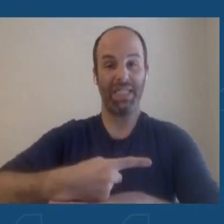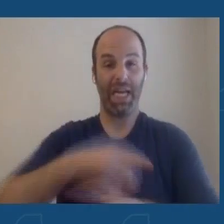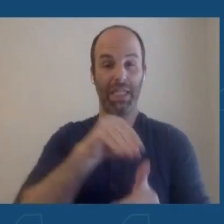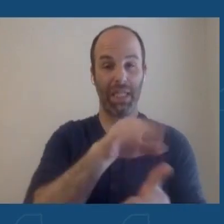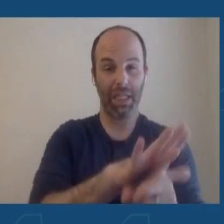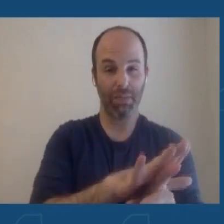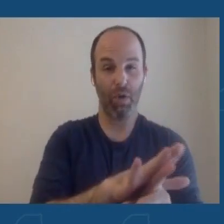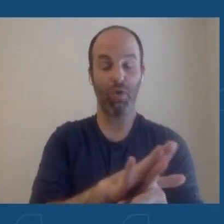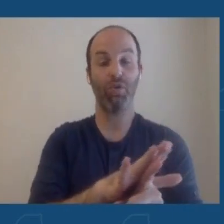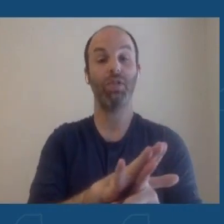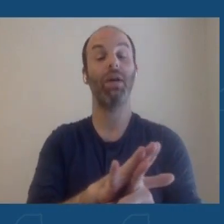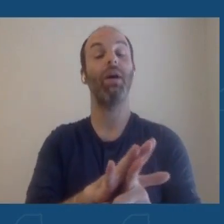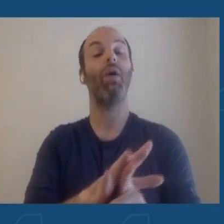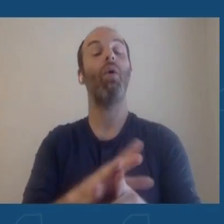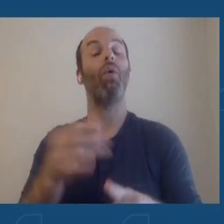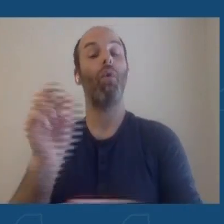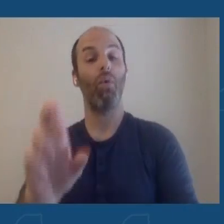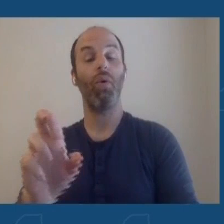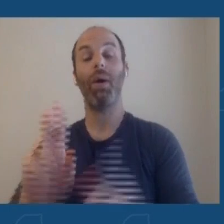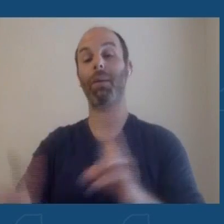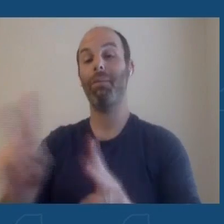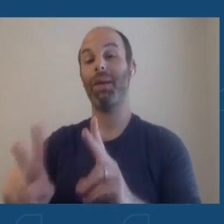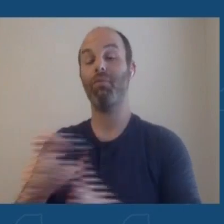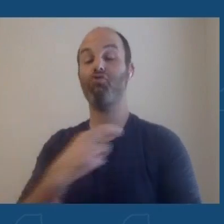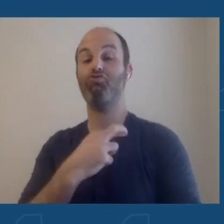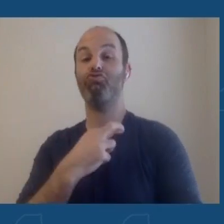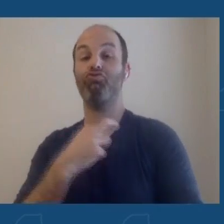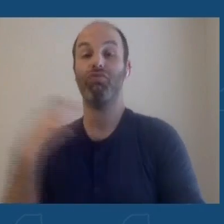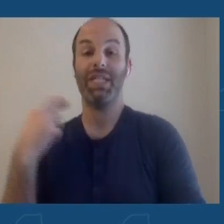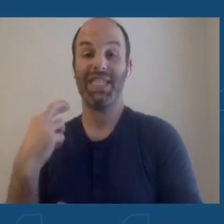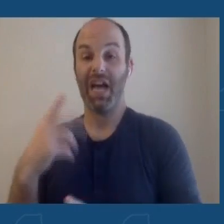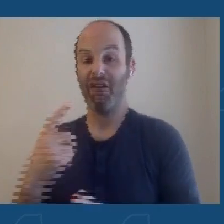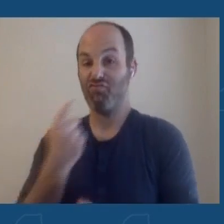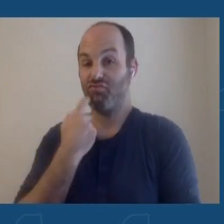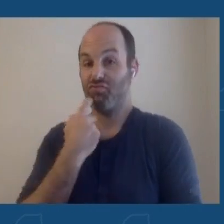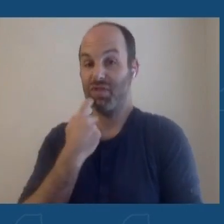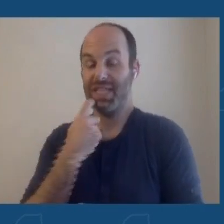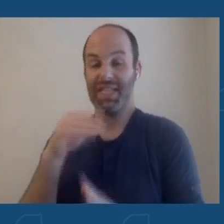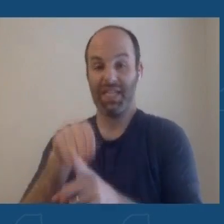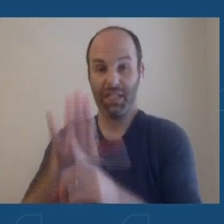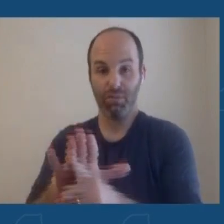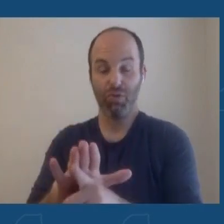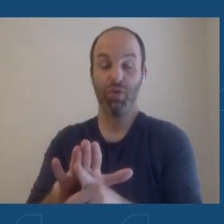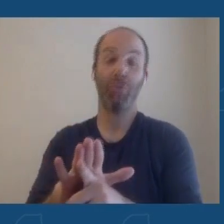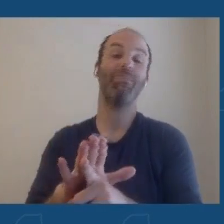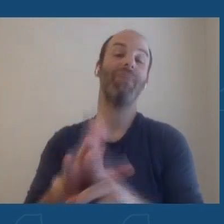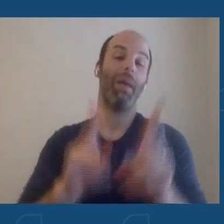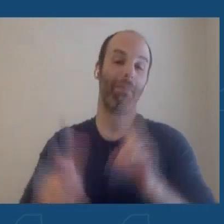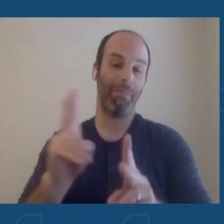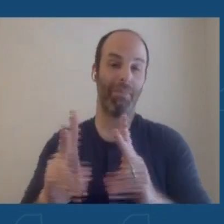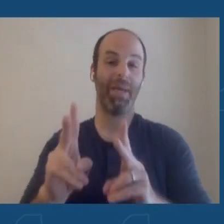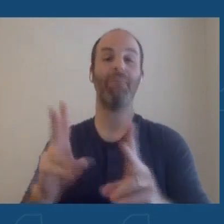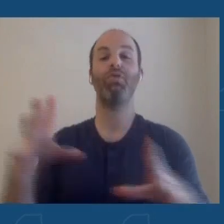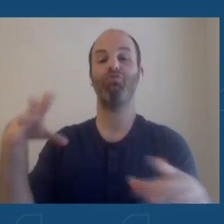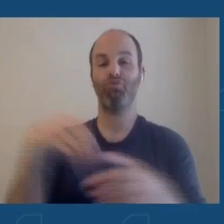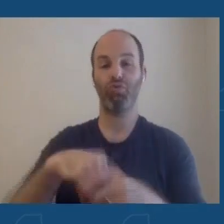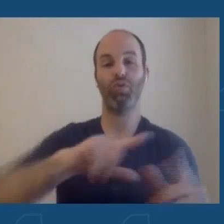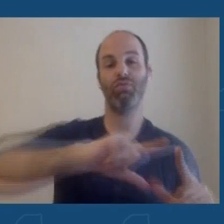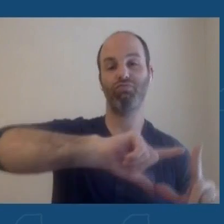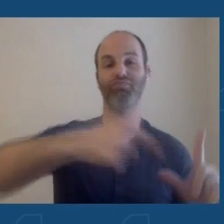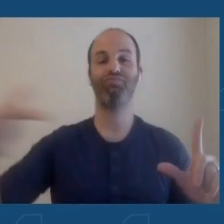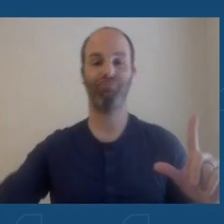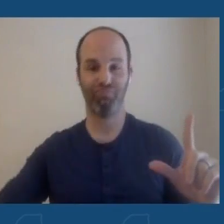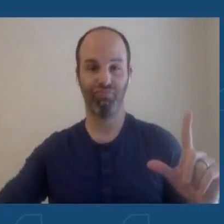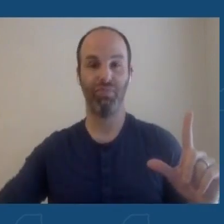risk of recent exposure to monkeypox. That includes members of the gay, bisexual, transgender, gender non